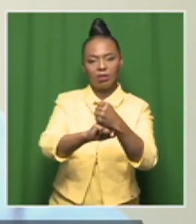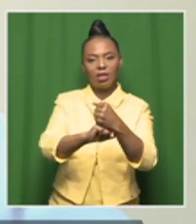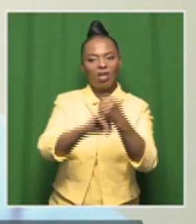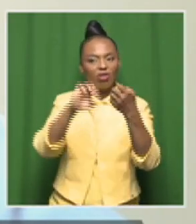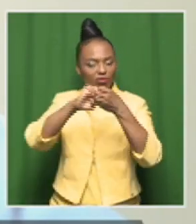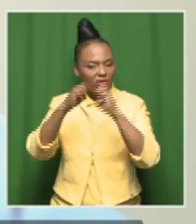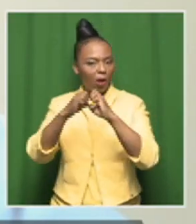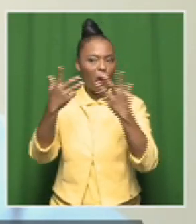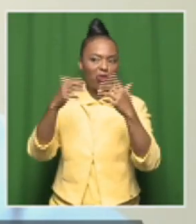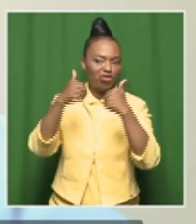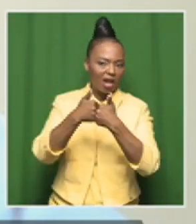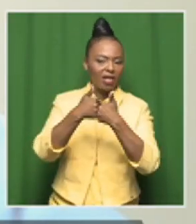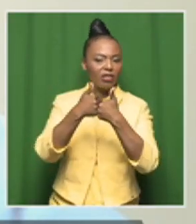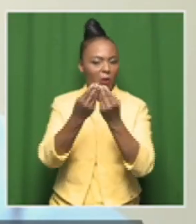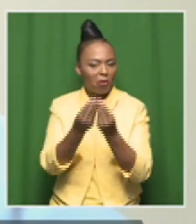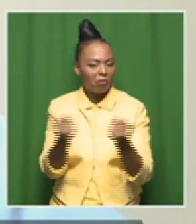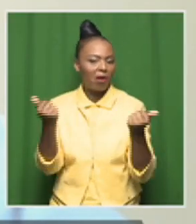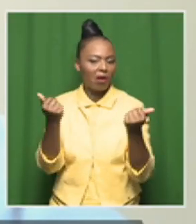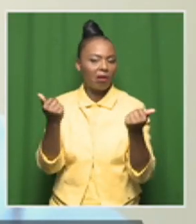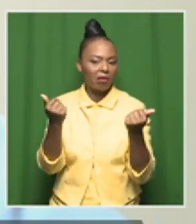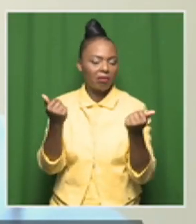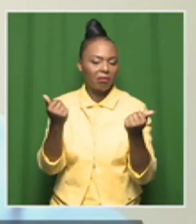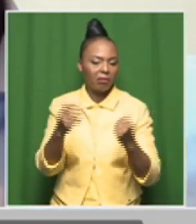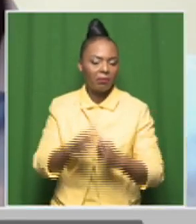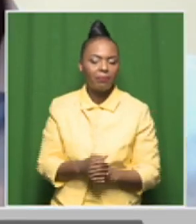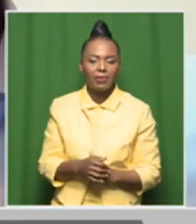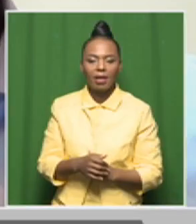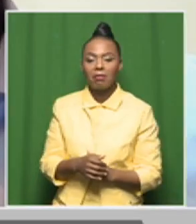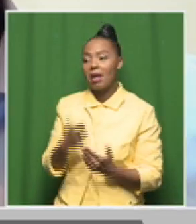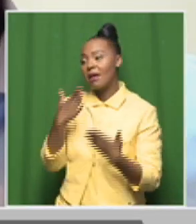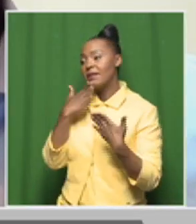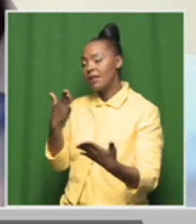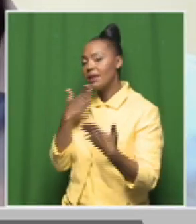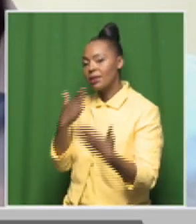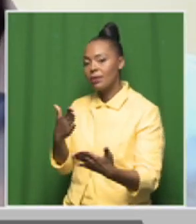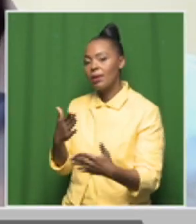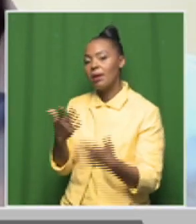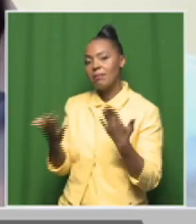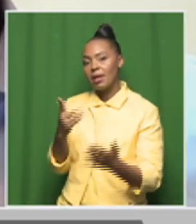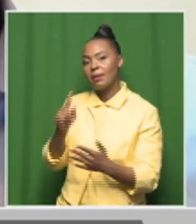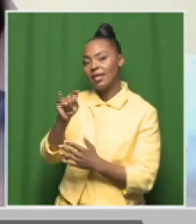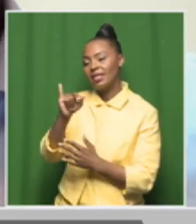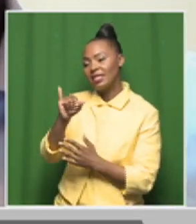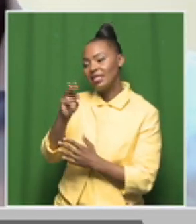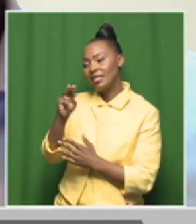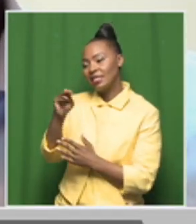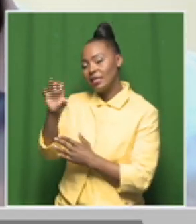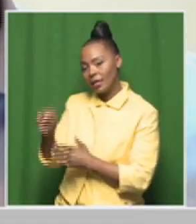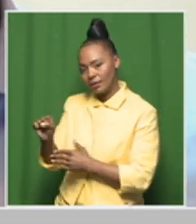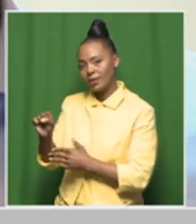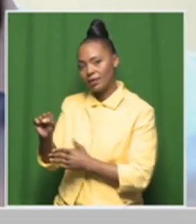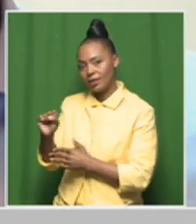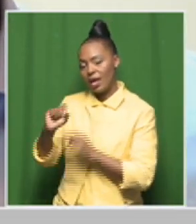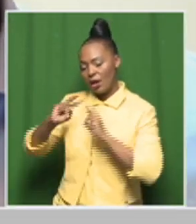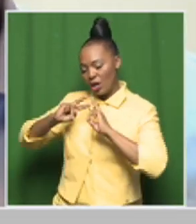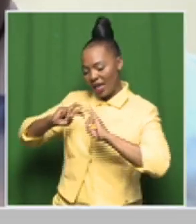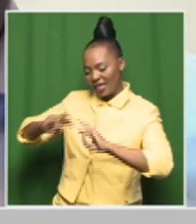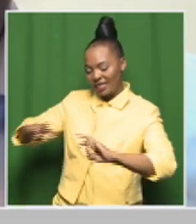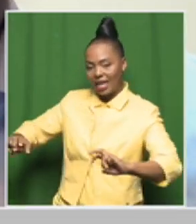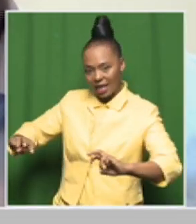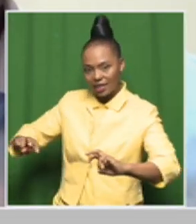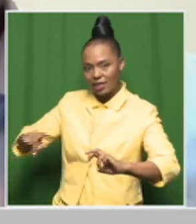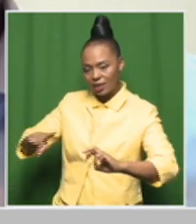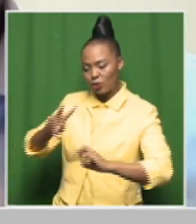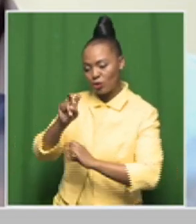challenges. Okay. All right. Thank you for those opening remarks. Perhaps through the TIMSS 2023 study report, we've just now seen out of 58